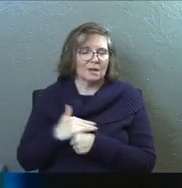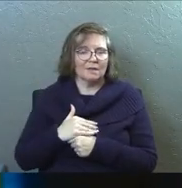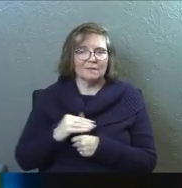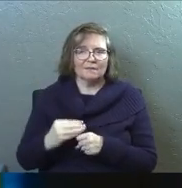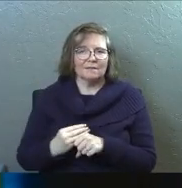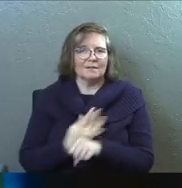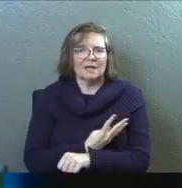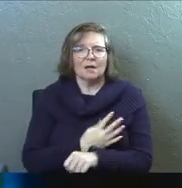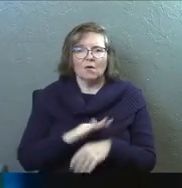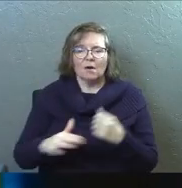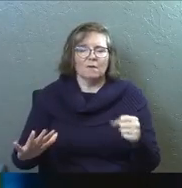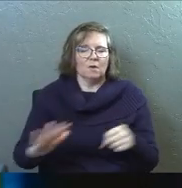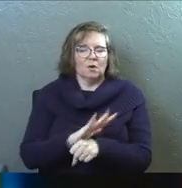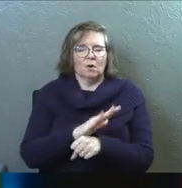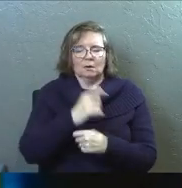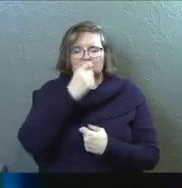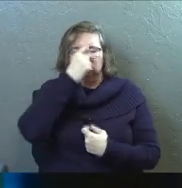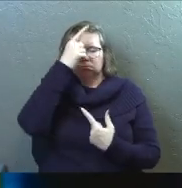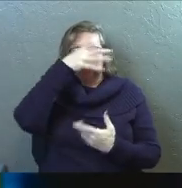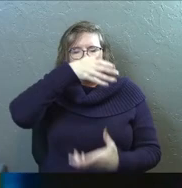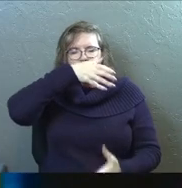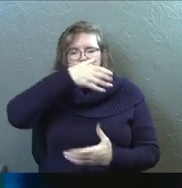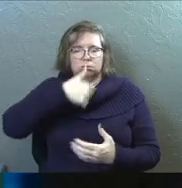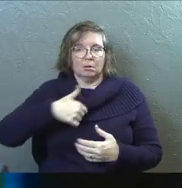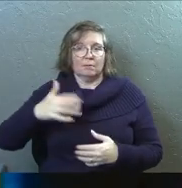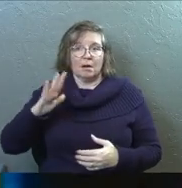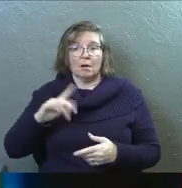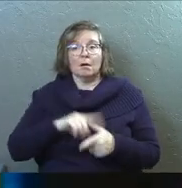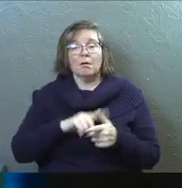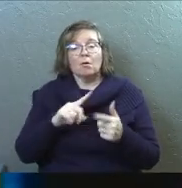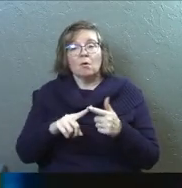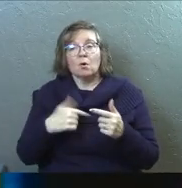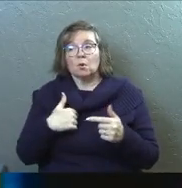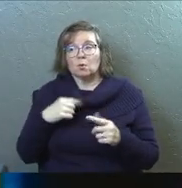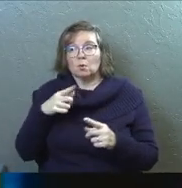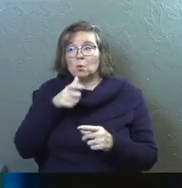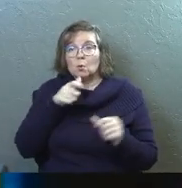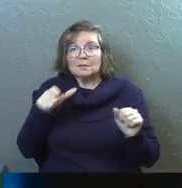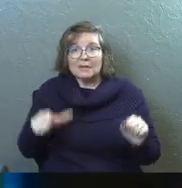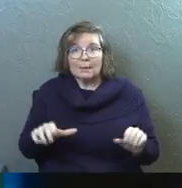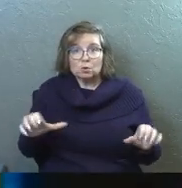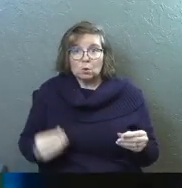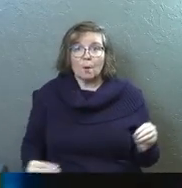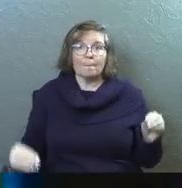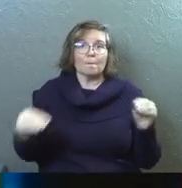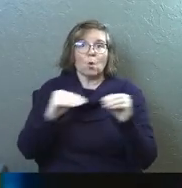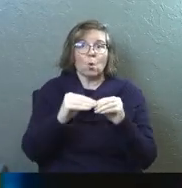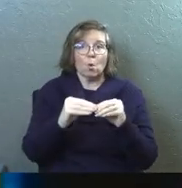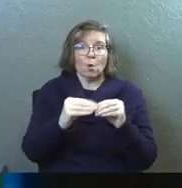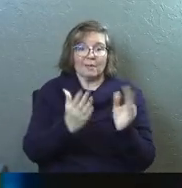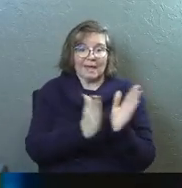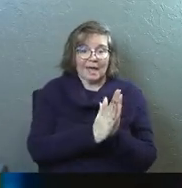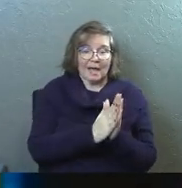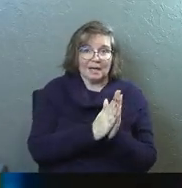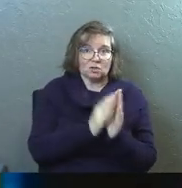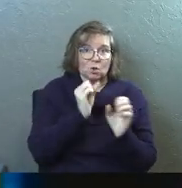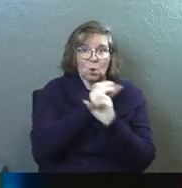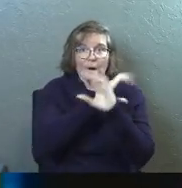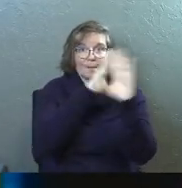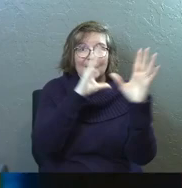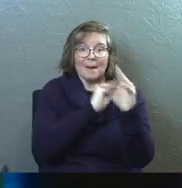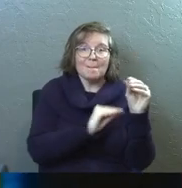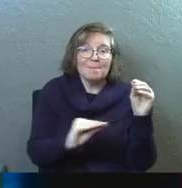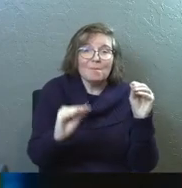with all the fullness of God. And then also, not to him who's able to do more than you could ask or imagine,